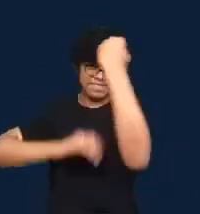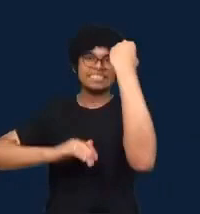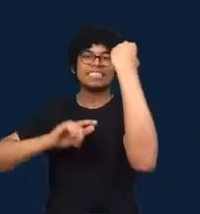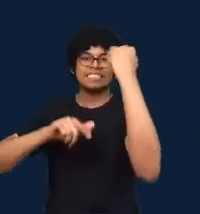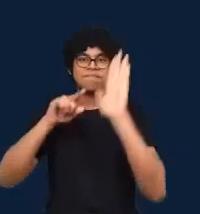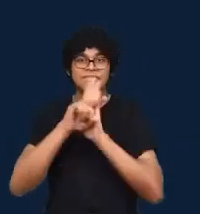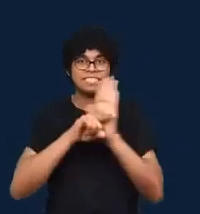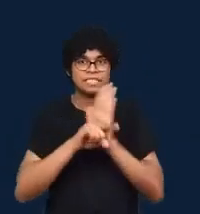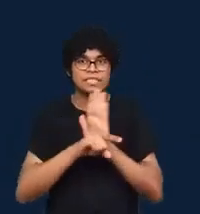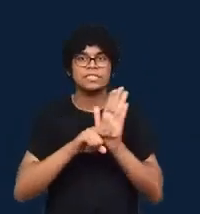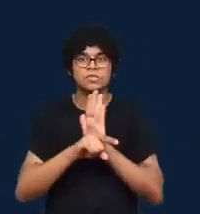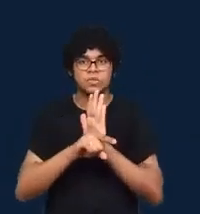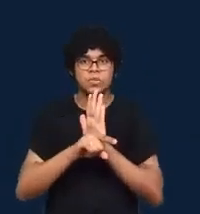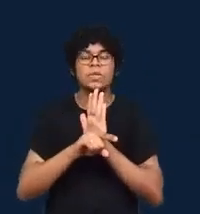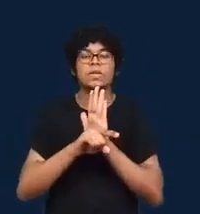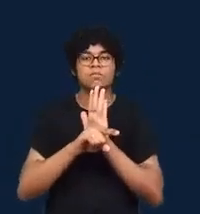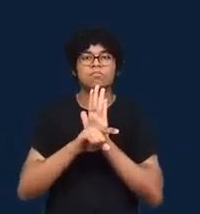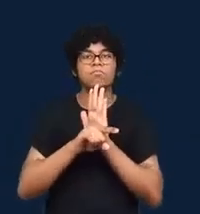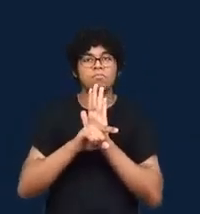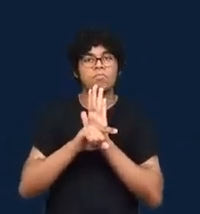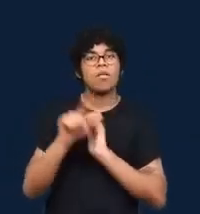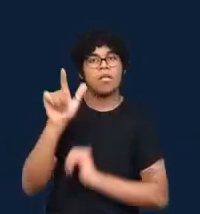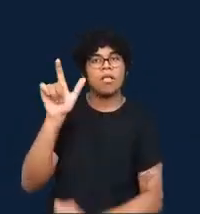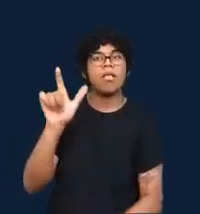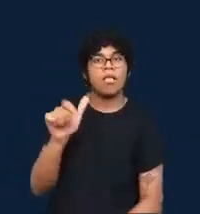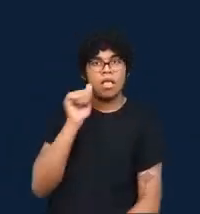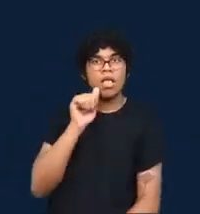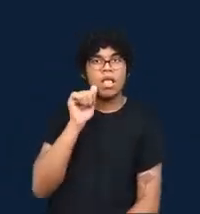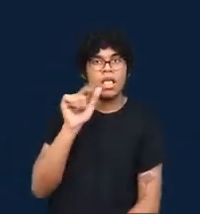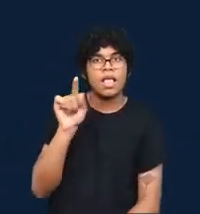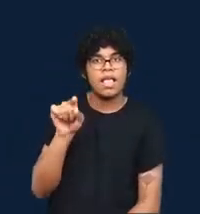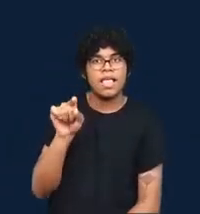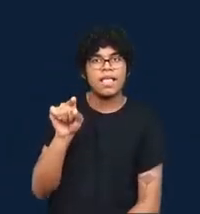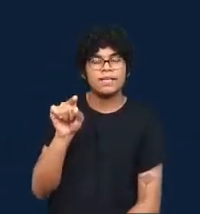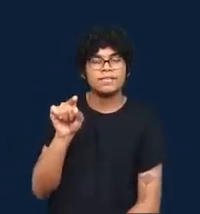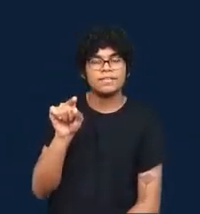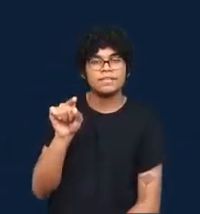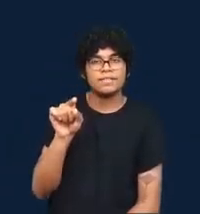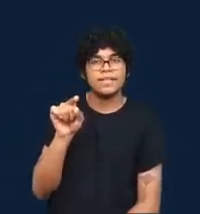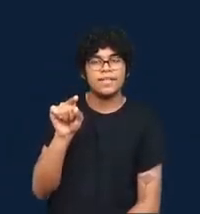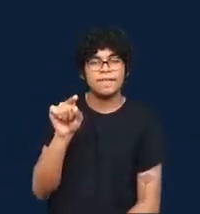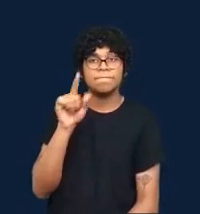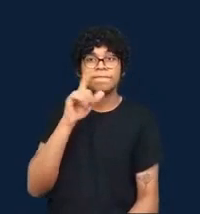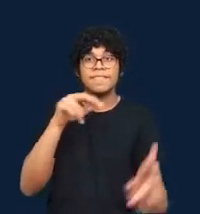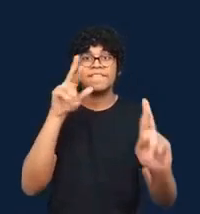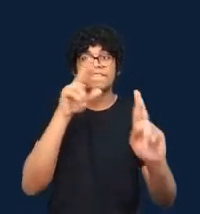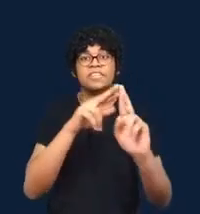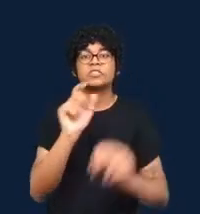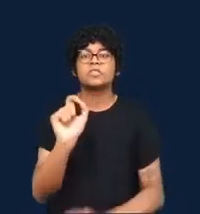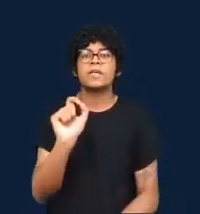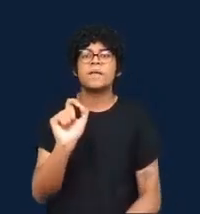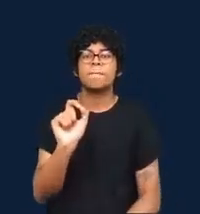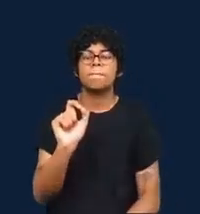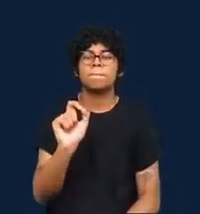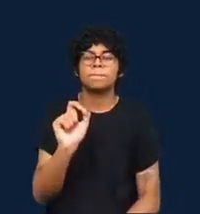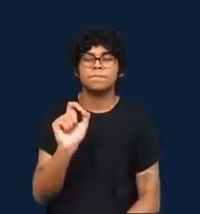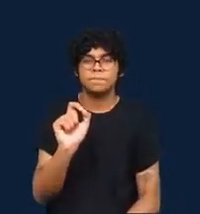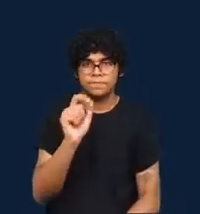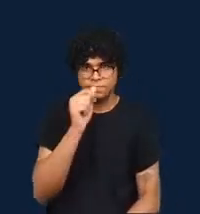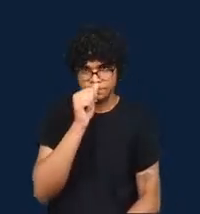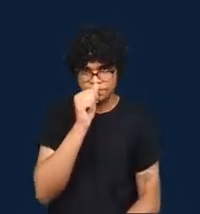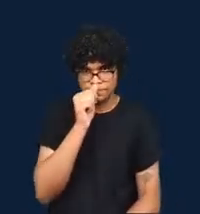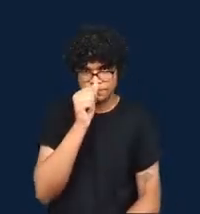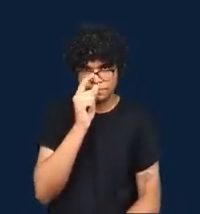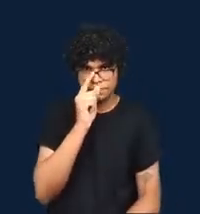fact that all knowledge making, including journalistic knowledge making is embedded in particular times,